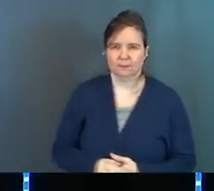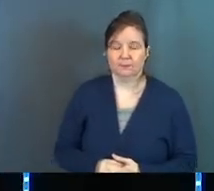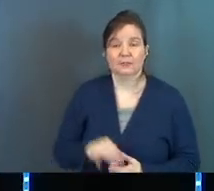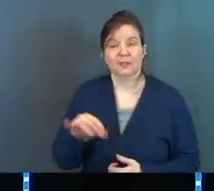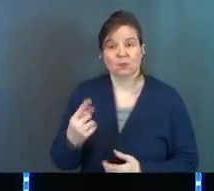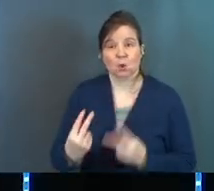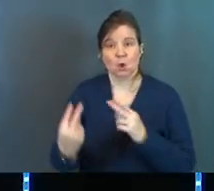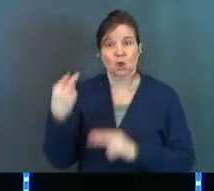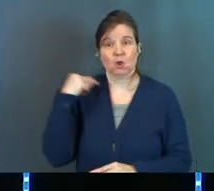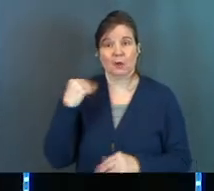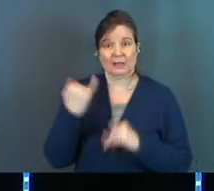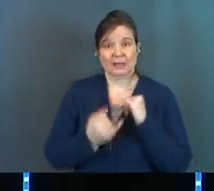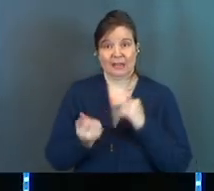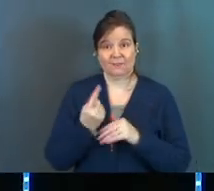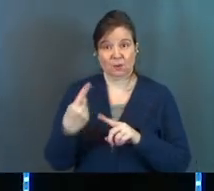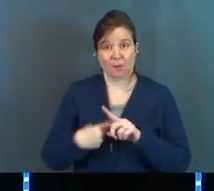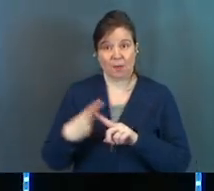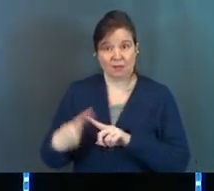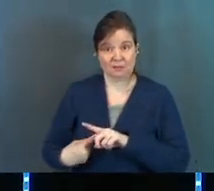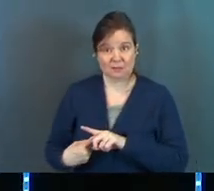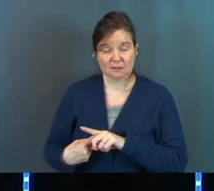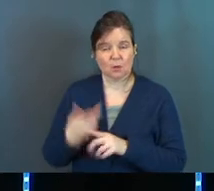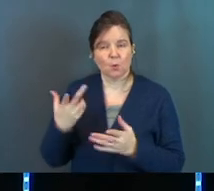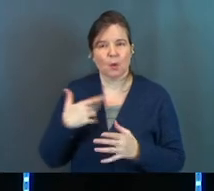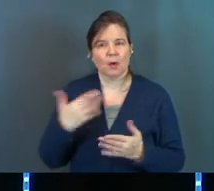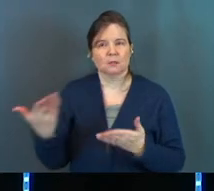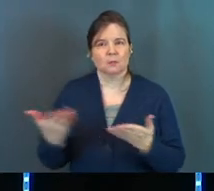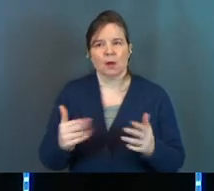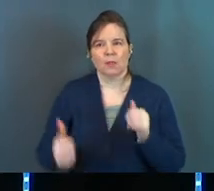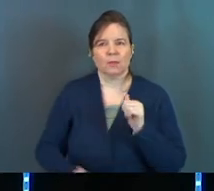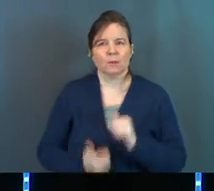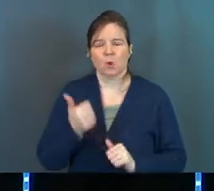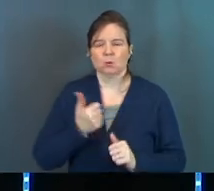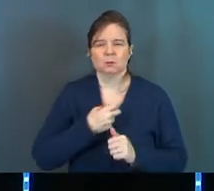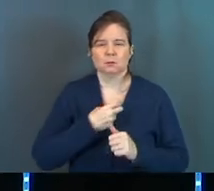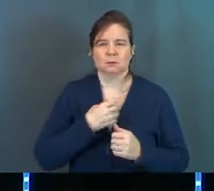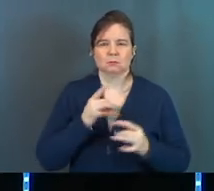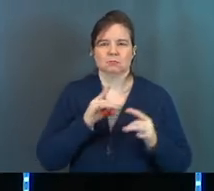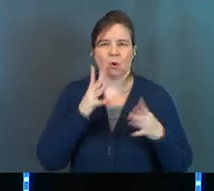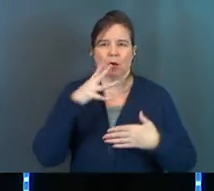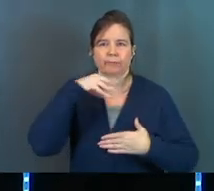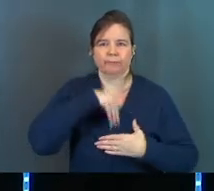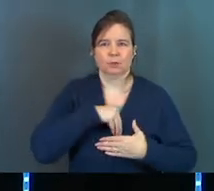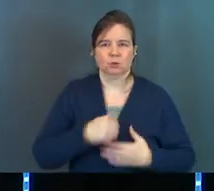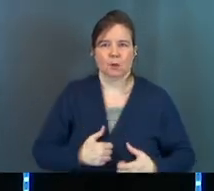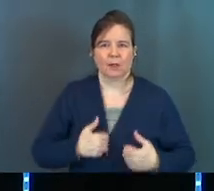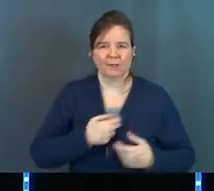If you were to look back at the last few months, what's brought the most poison into your life?